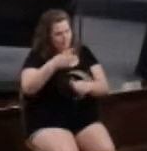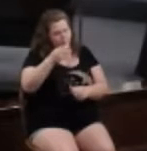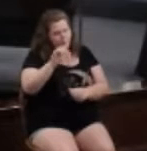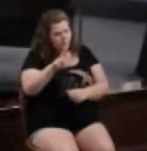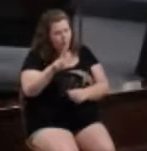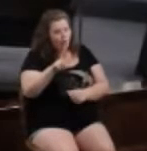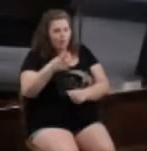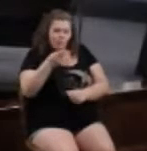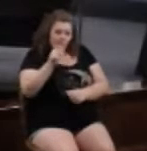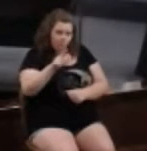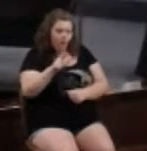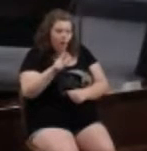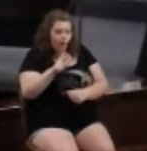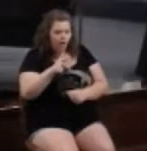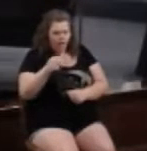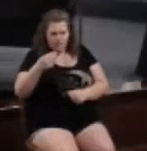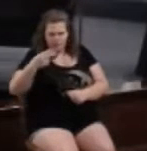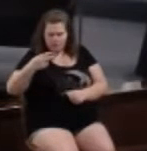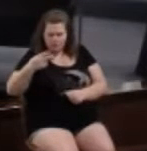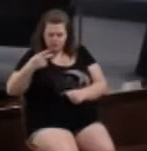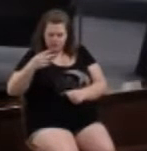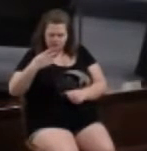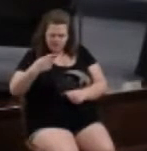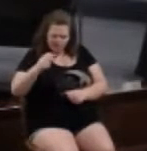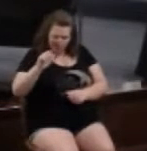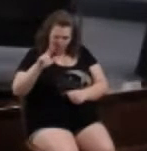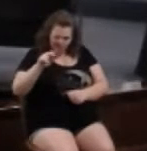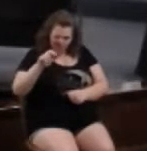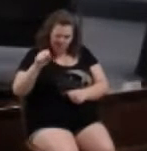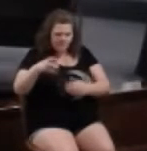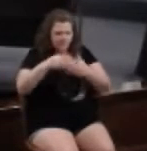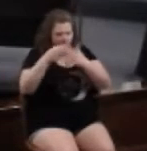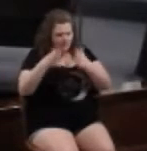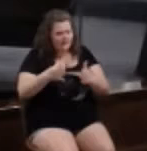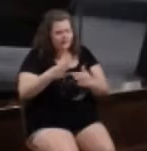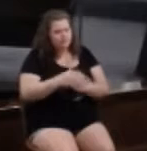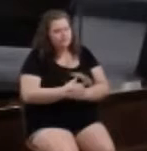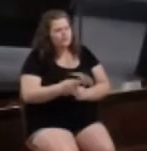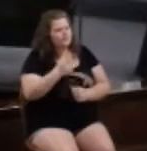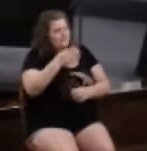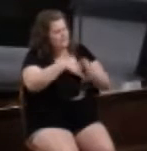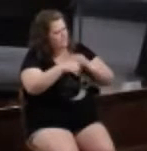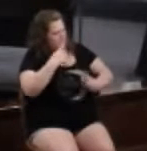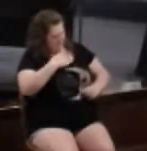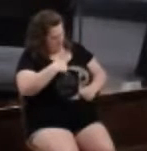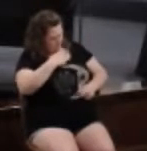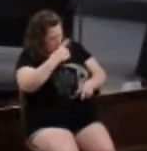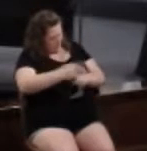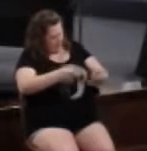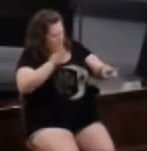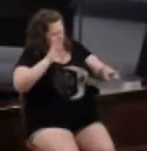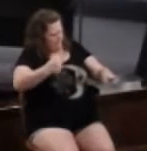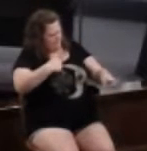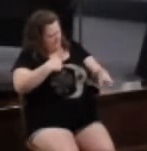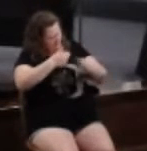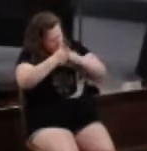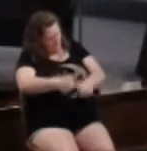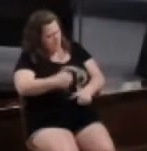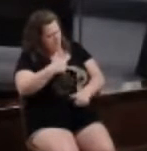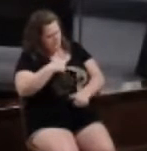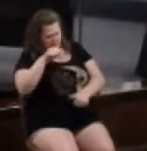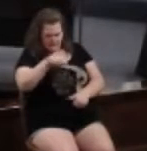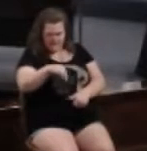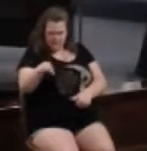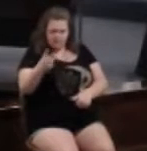and, and they're, Paul and Barnabas are leaders to begin with. But instead of going, hey, I'm right, you pay attention to me, these two